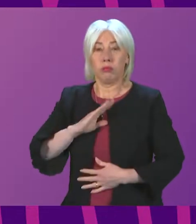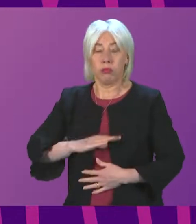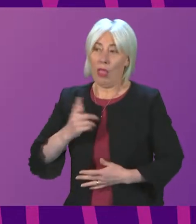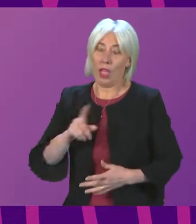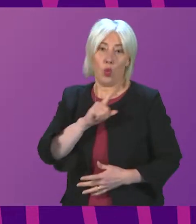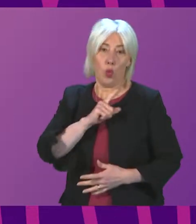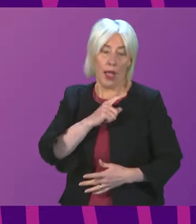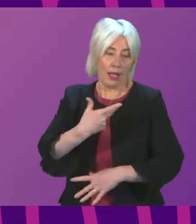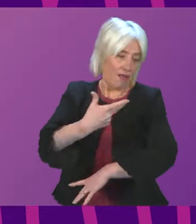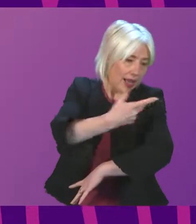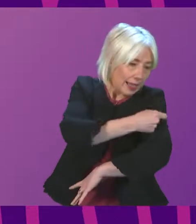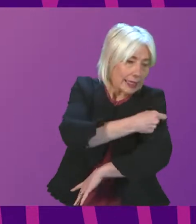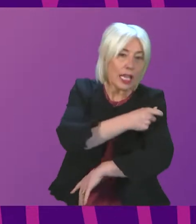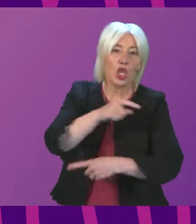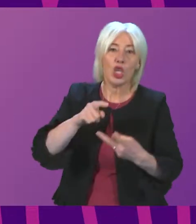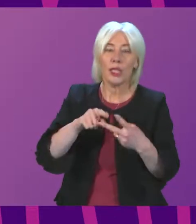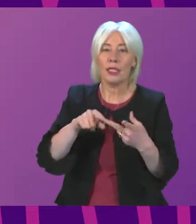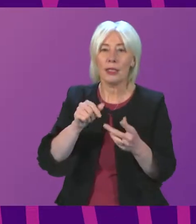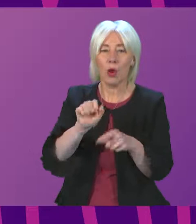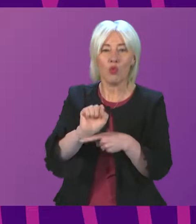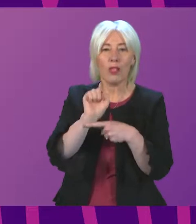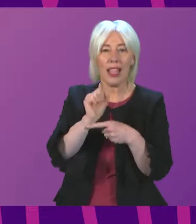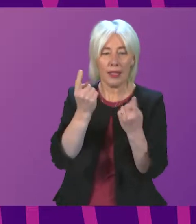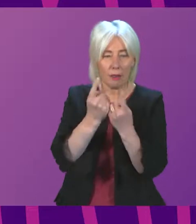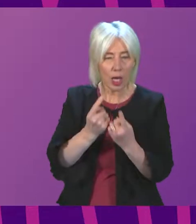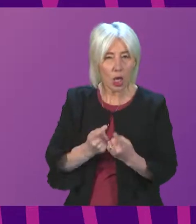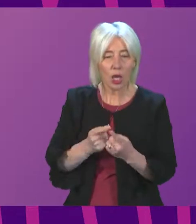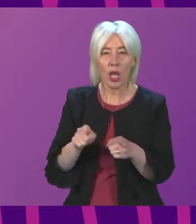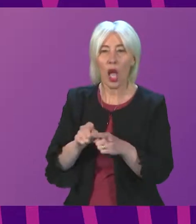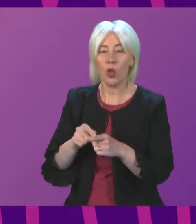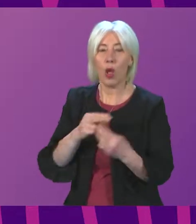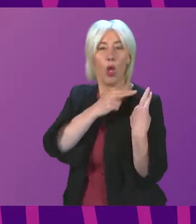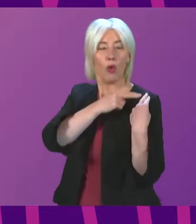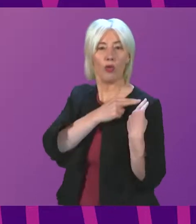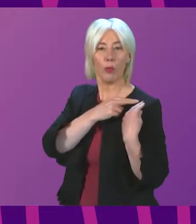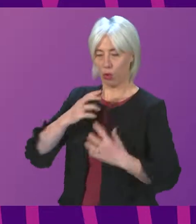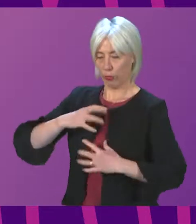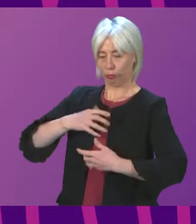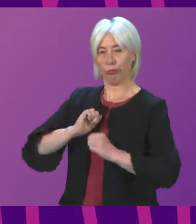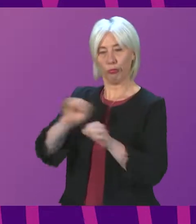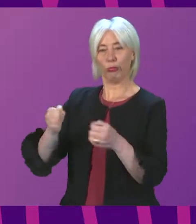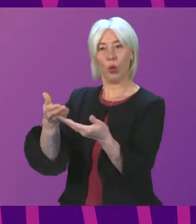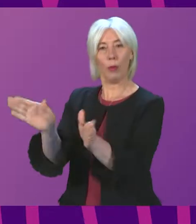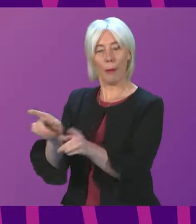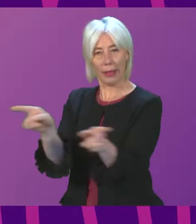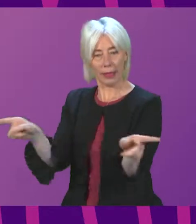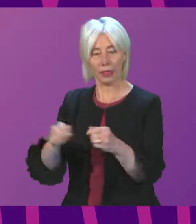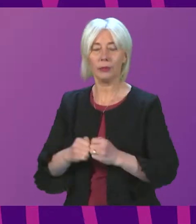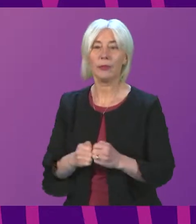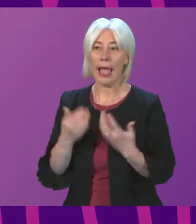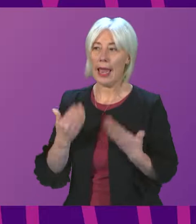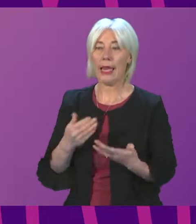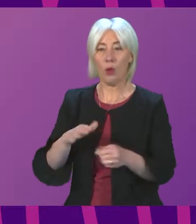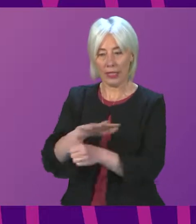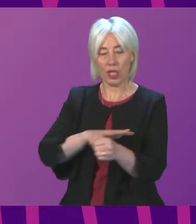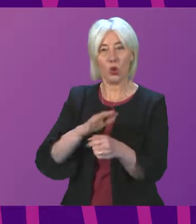a combination of vaccinations, targeted protective measures and the responsible reaction of the public. And of course, the situation is much more positive